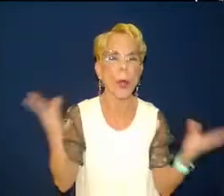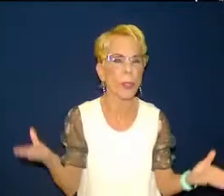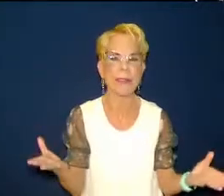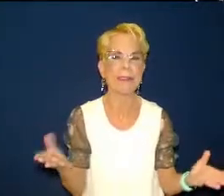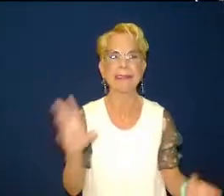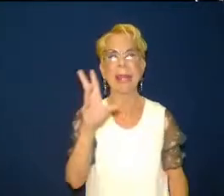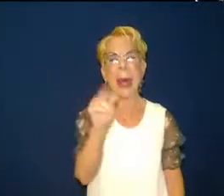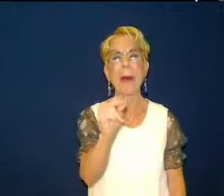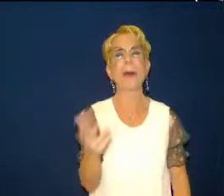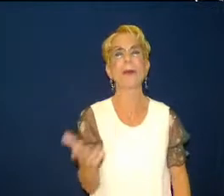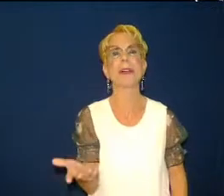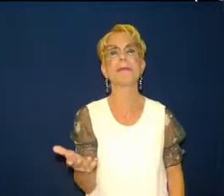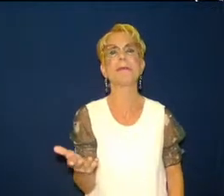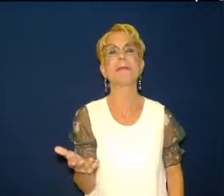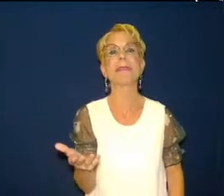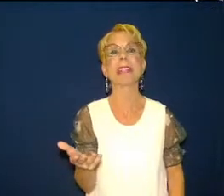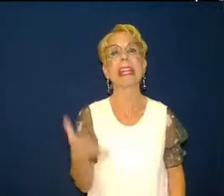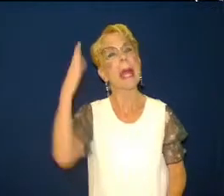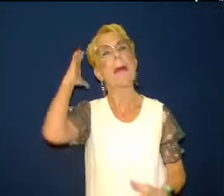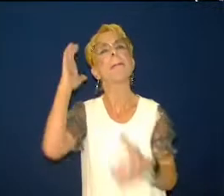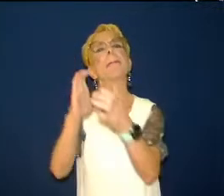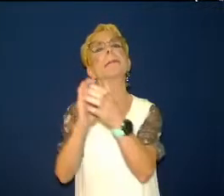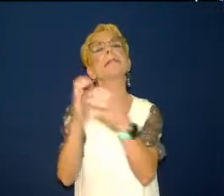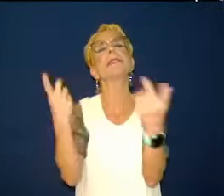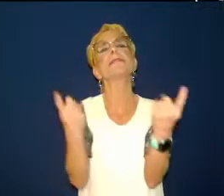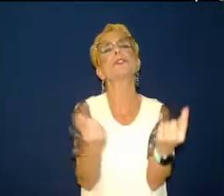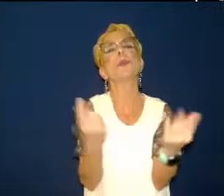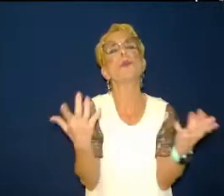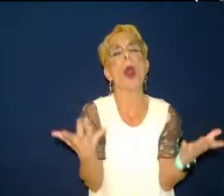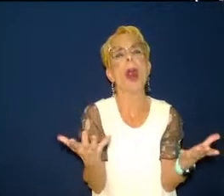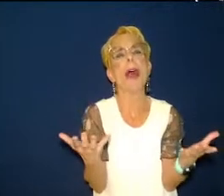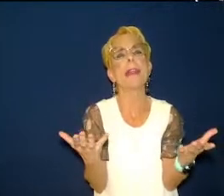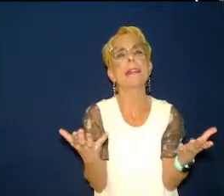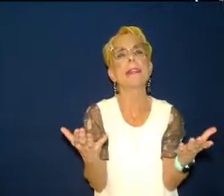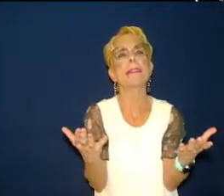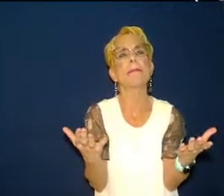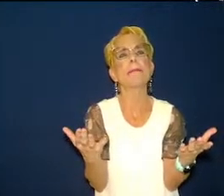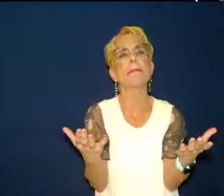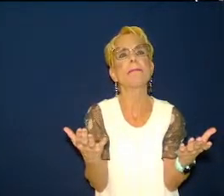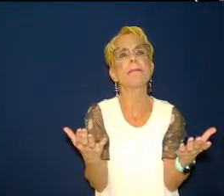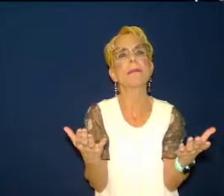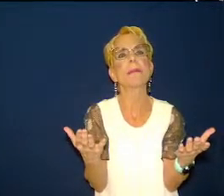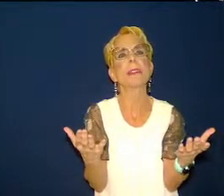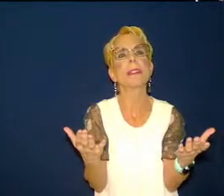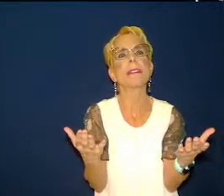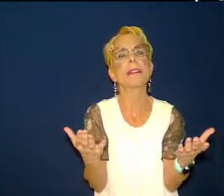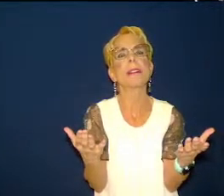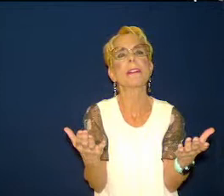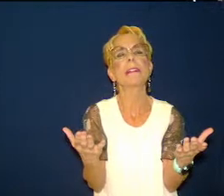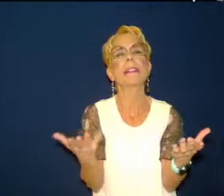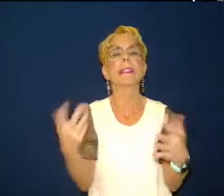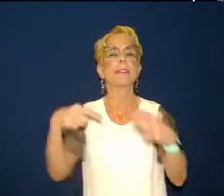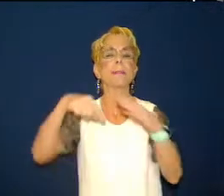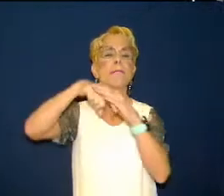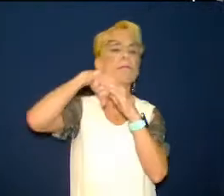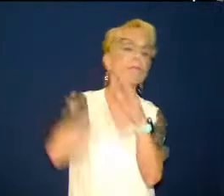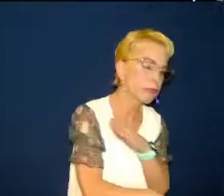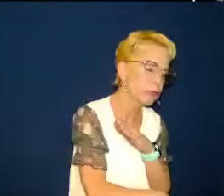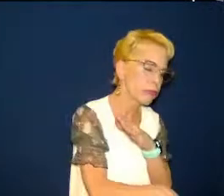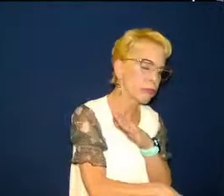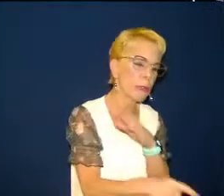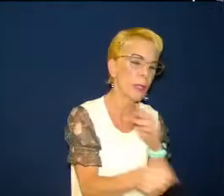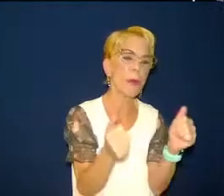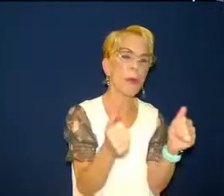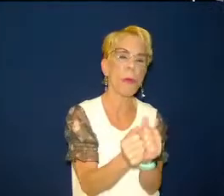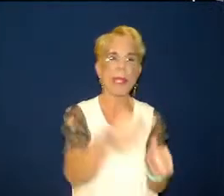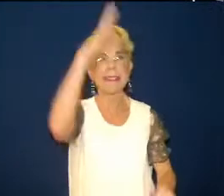think my recourse the only recourse i have to fix anything is to go deeper with god is to